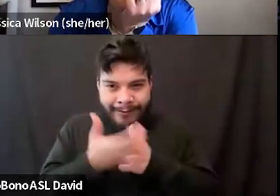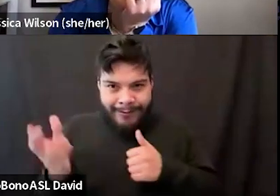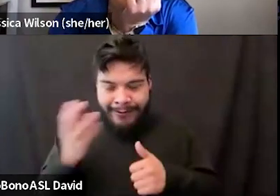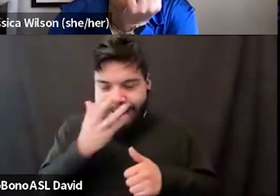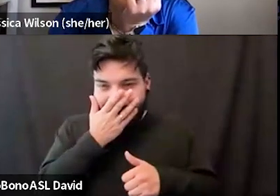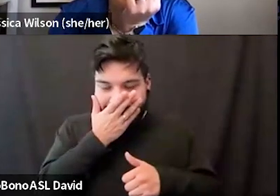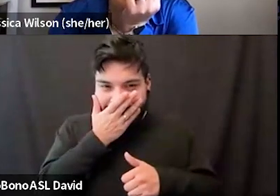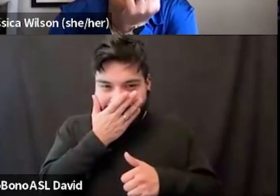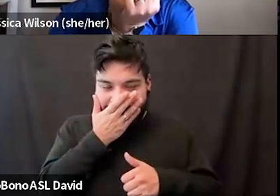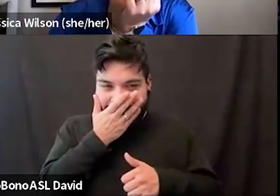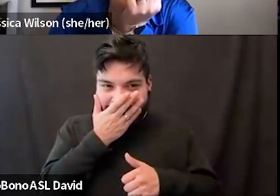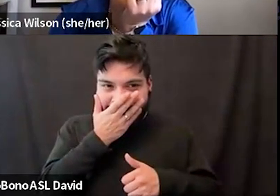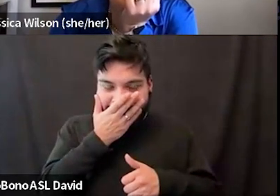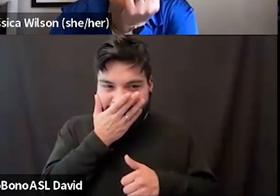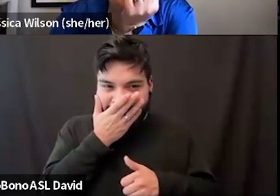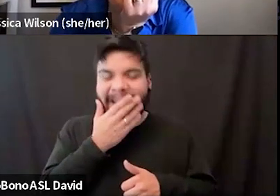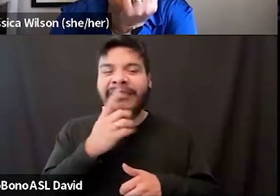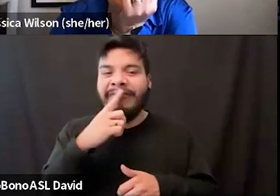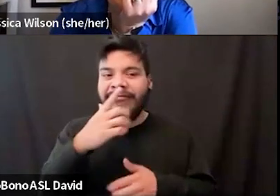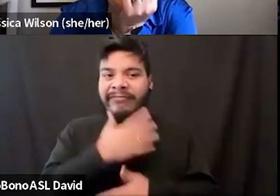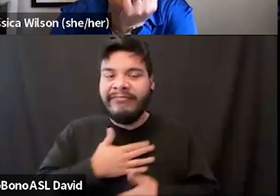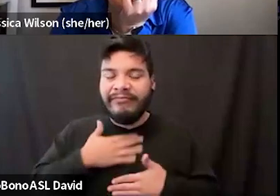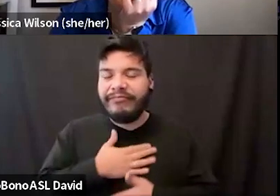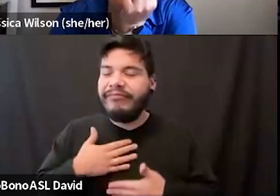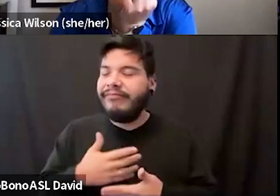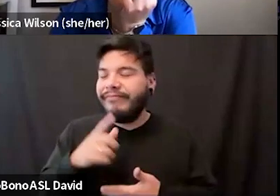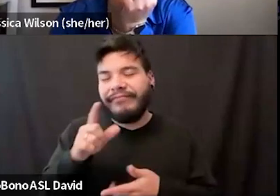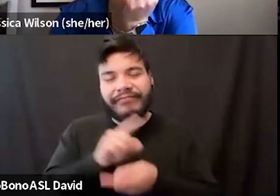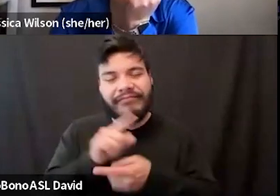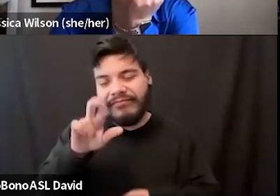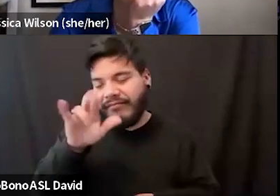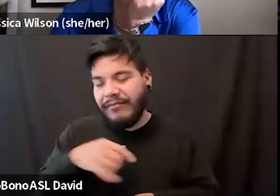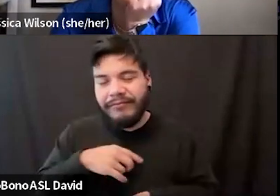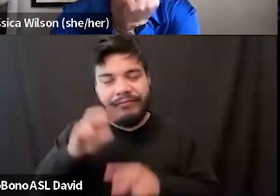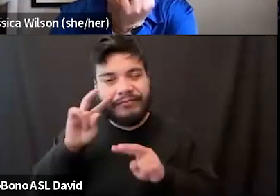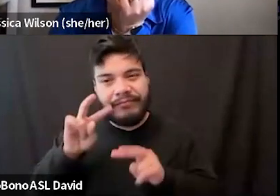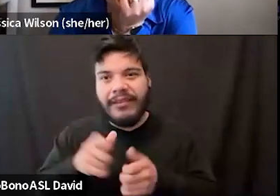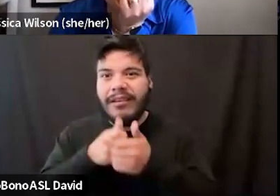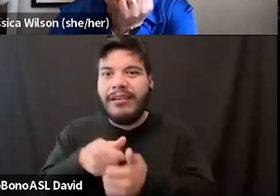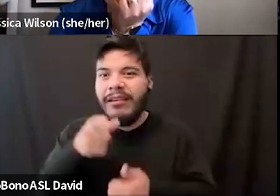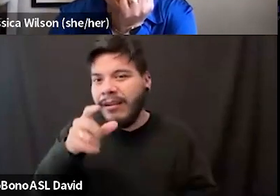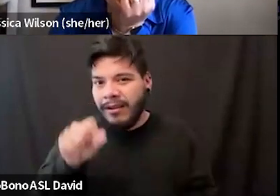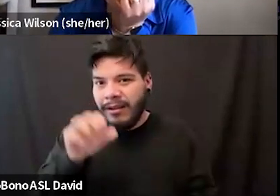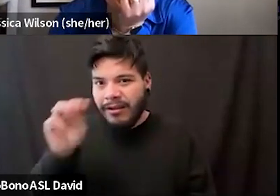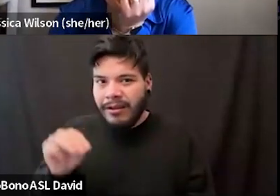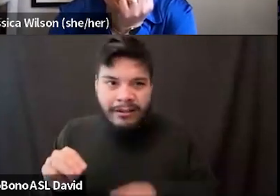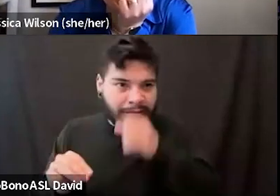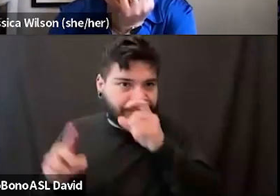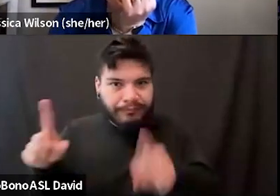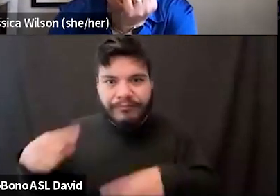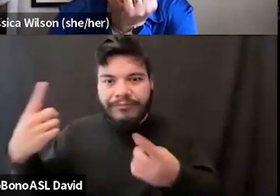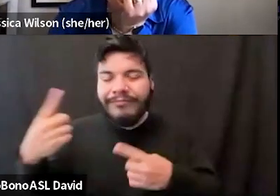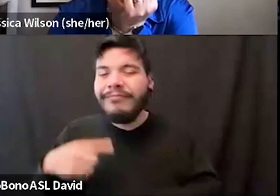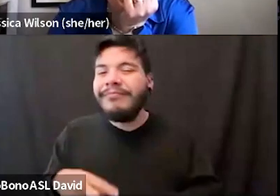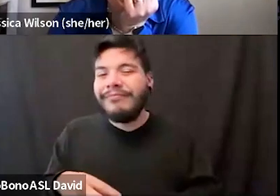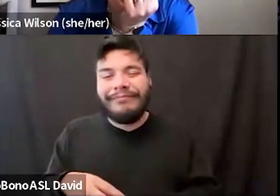know, I enjoy all of you. I mean, it's so good to meet you, Larry. can't wait to follow you on social media. Um, but for so long, it's just been